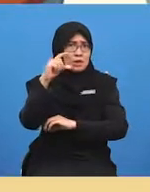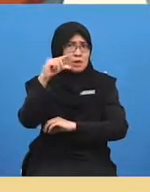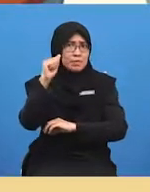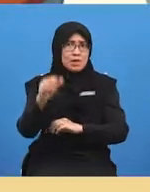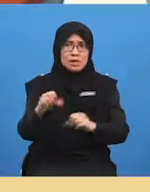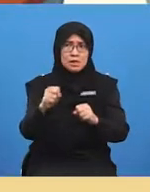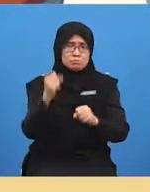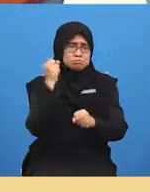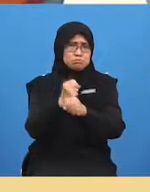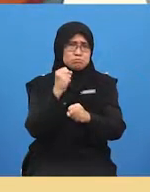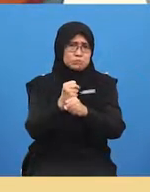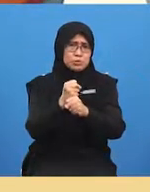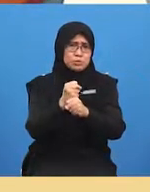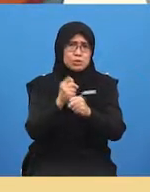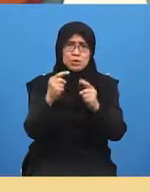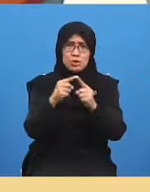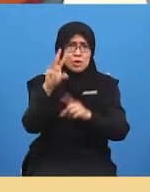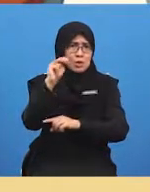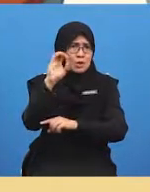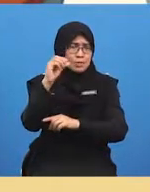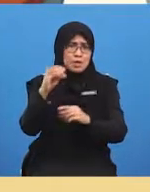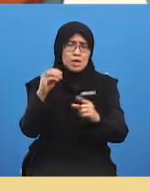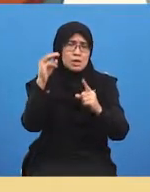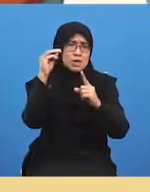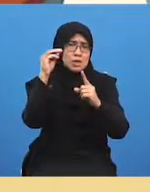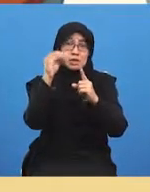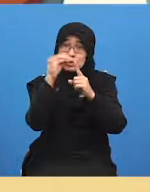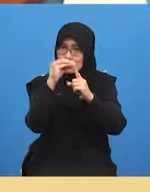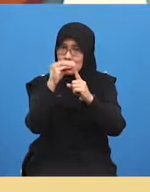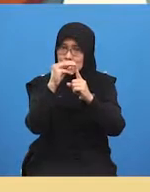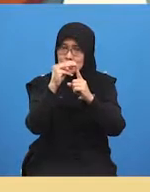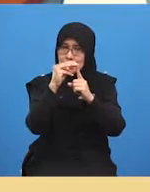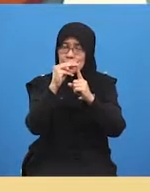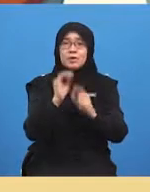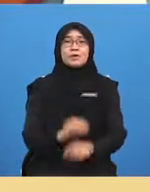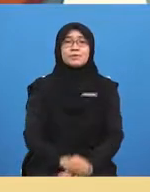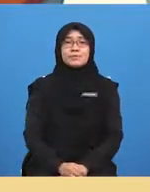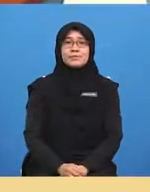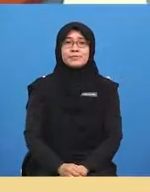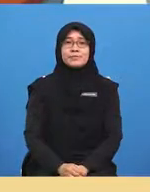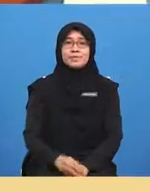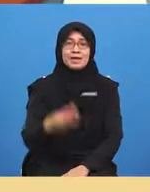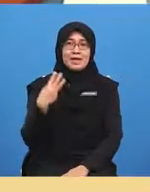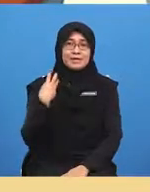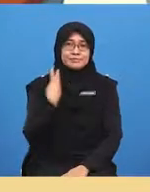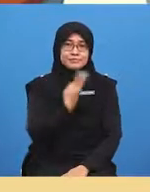of getting mega scores so i think we can go straight into our